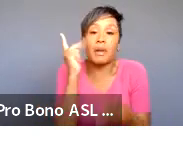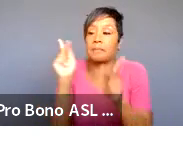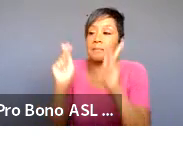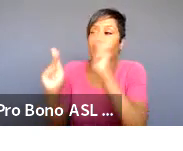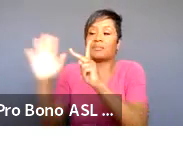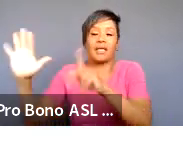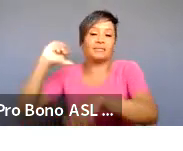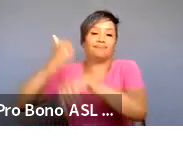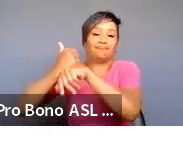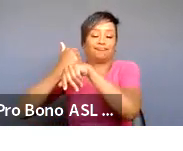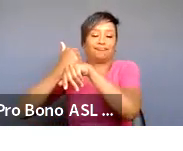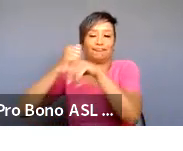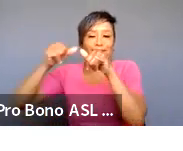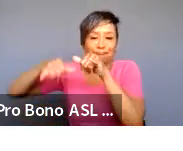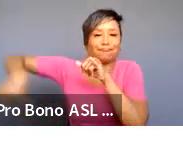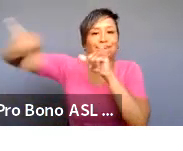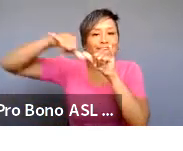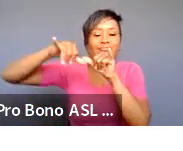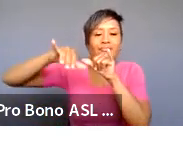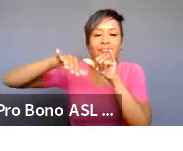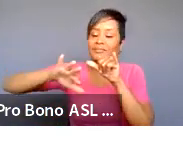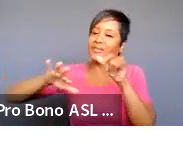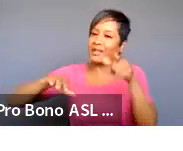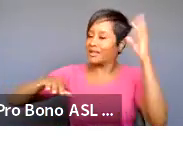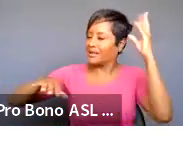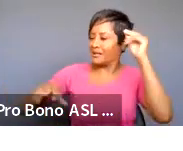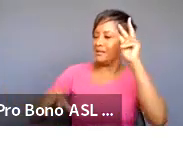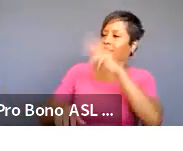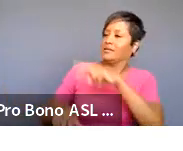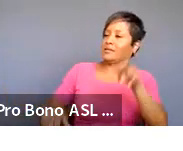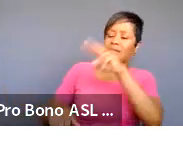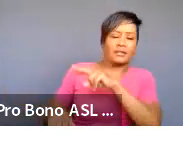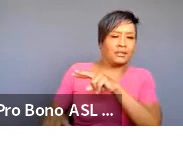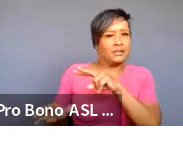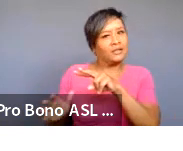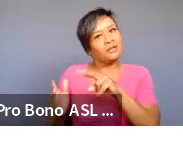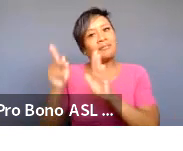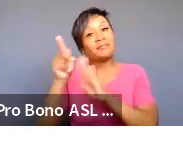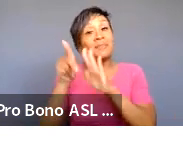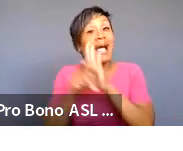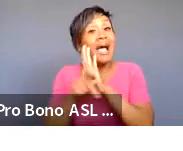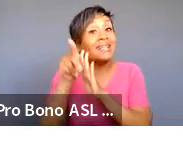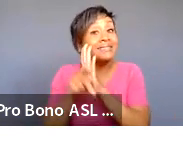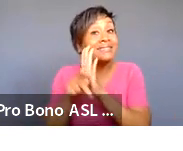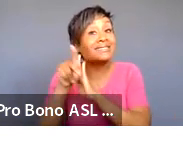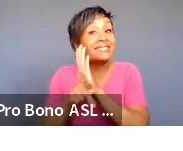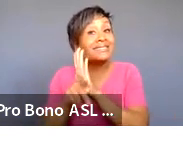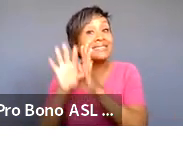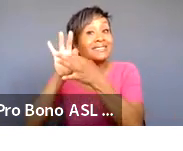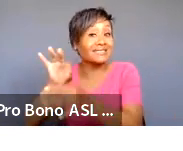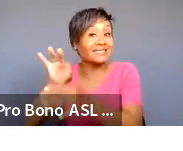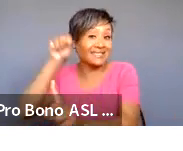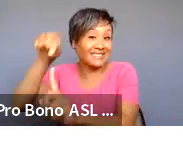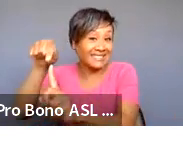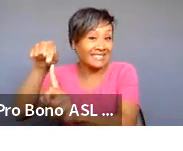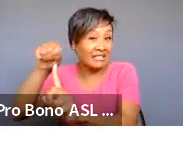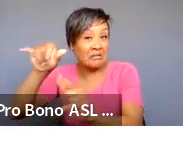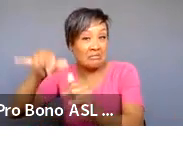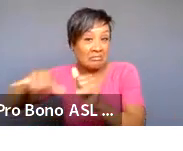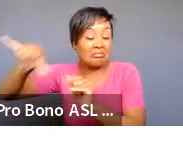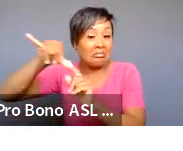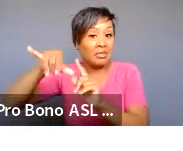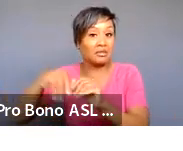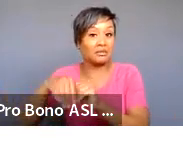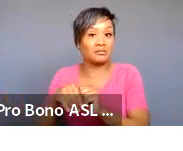standard right like you're you're also thinking about policies around that body right is it a